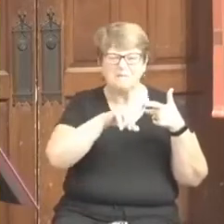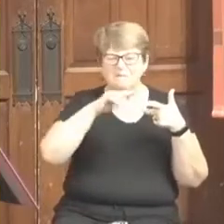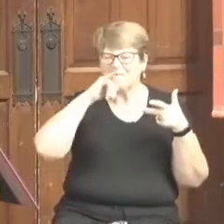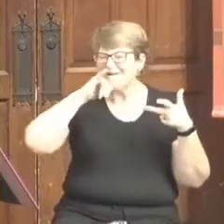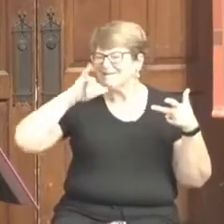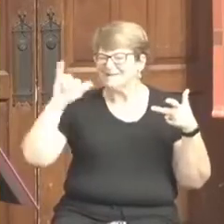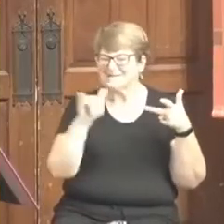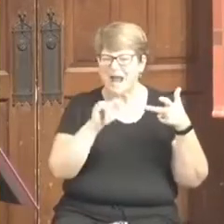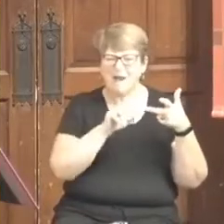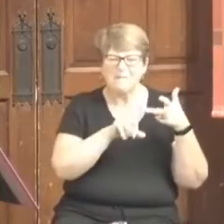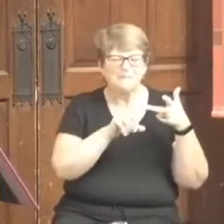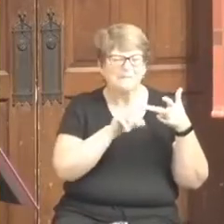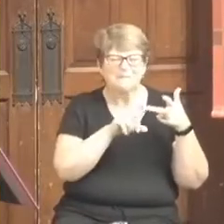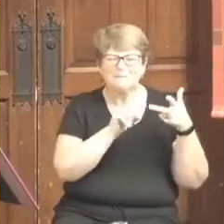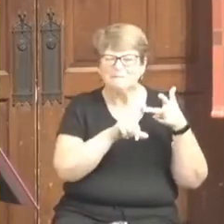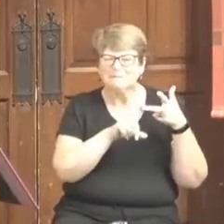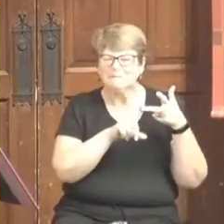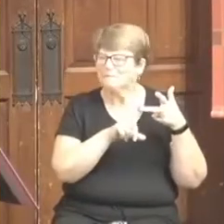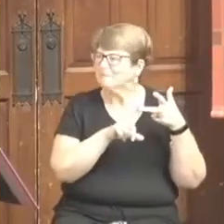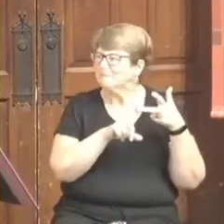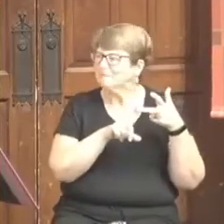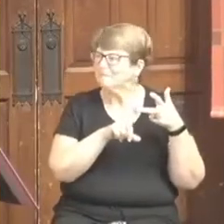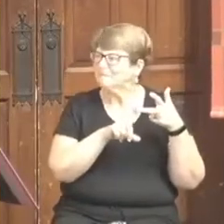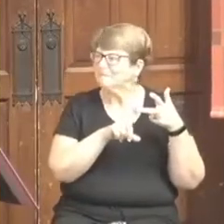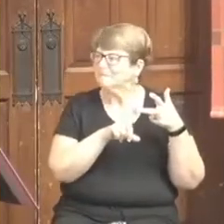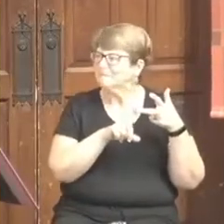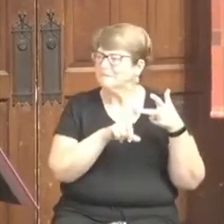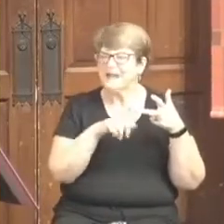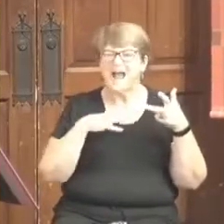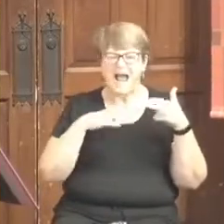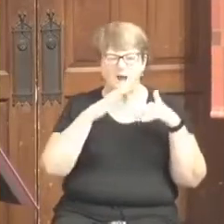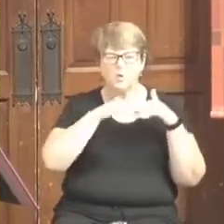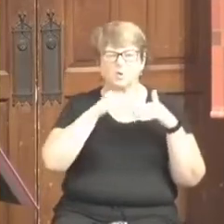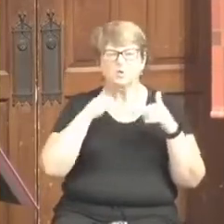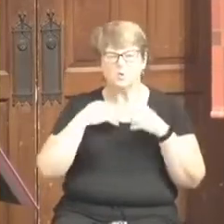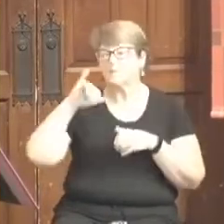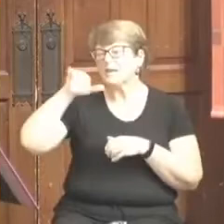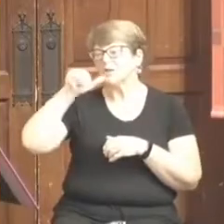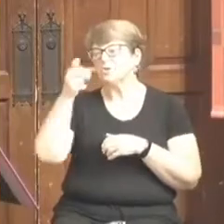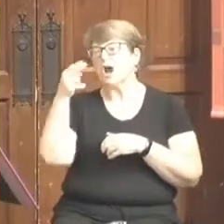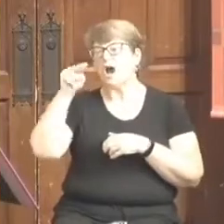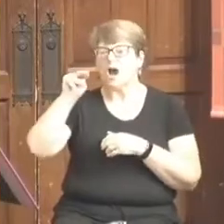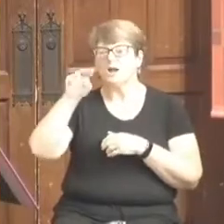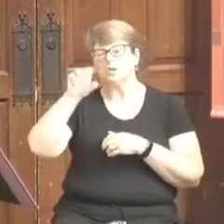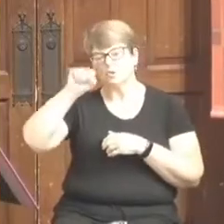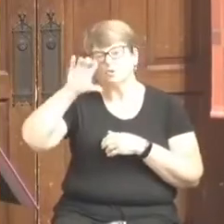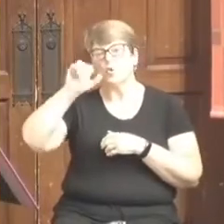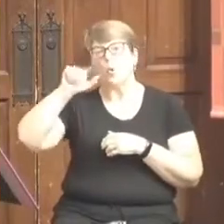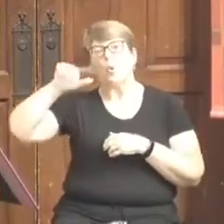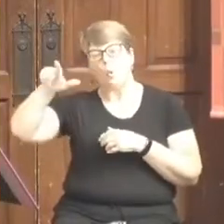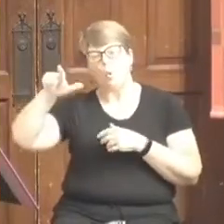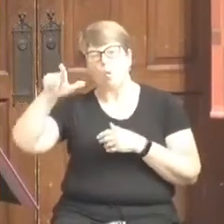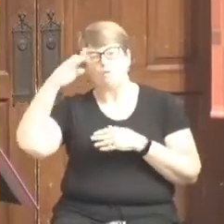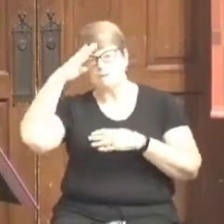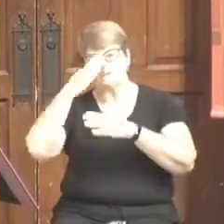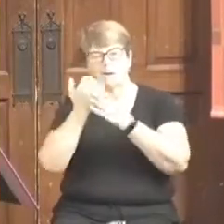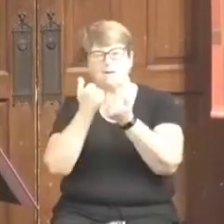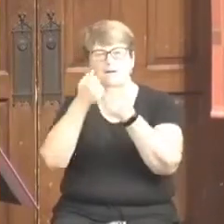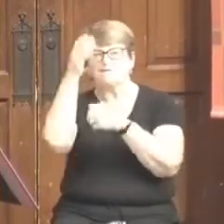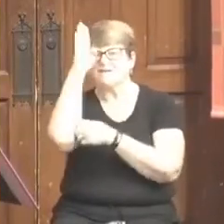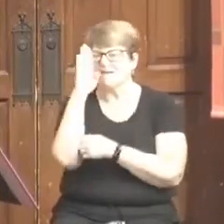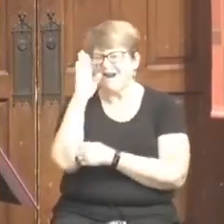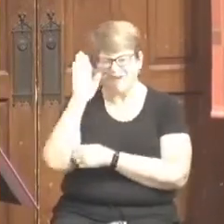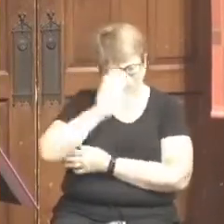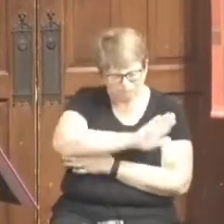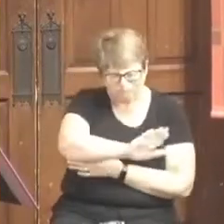Bishop Yackel. I didn't call you to be Bishop May. I called you to be John Shoal, a son of God, to be who you